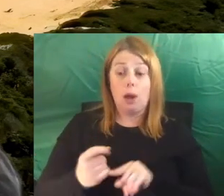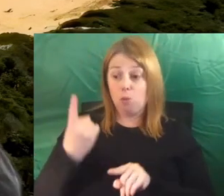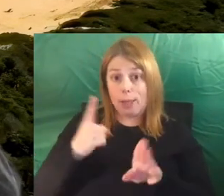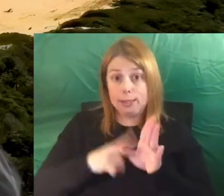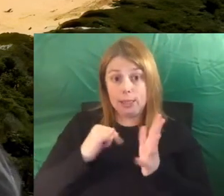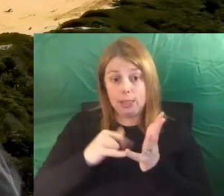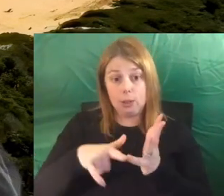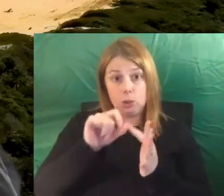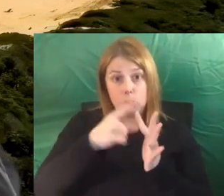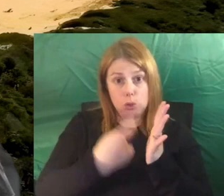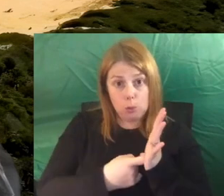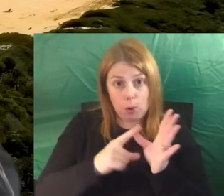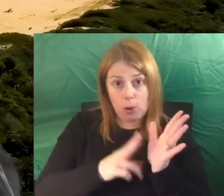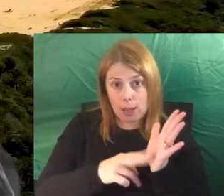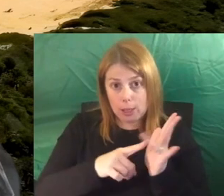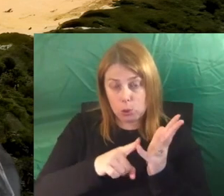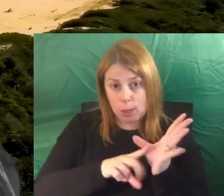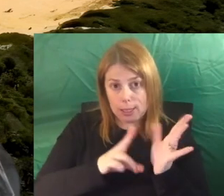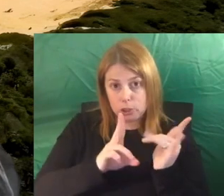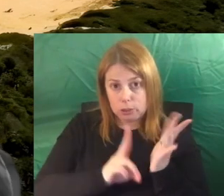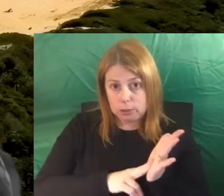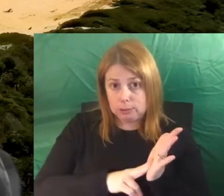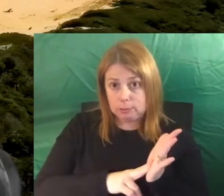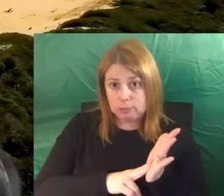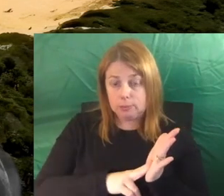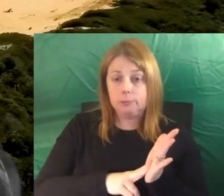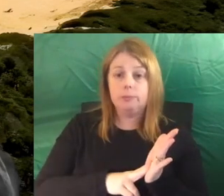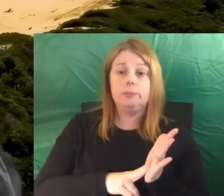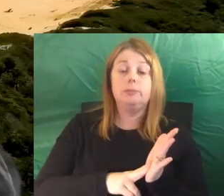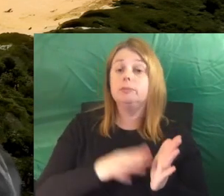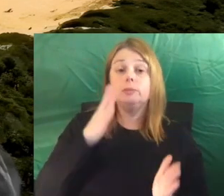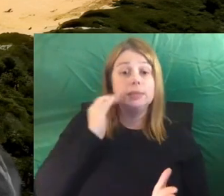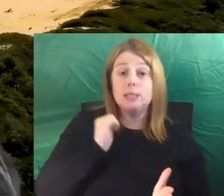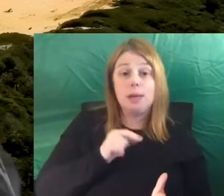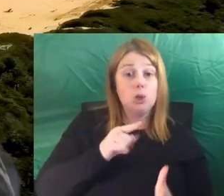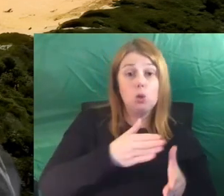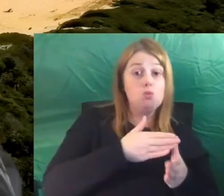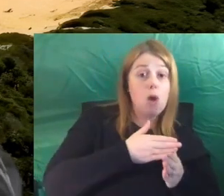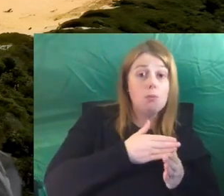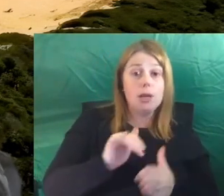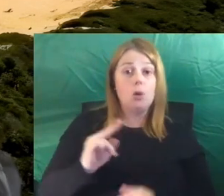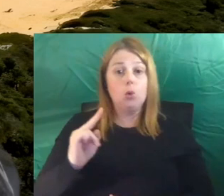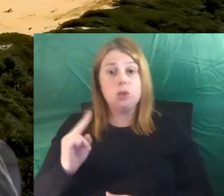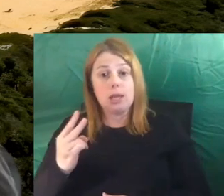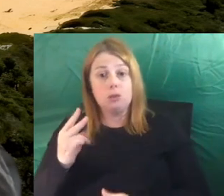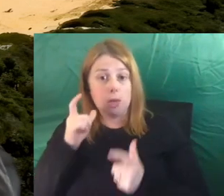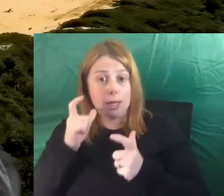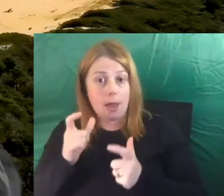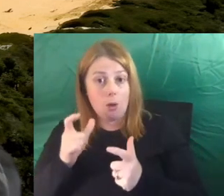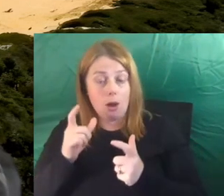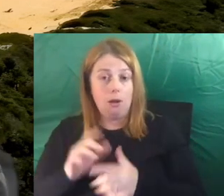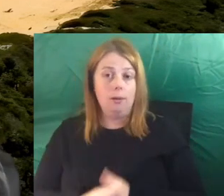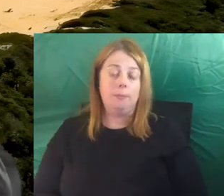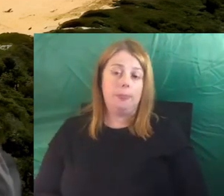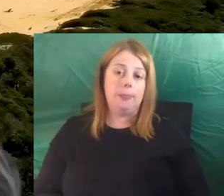So that's also regardless whether you're a primary or secondary carer. The cost to the